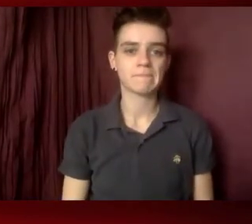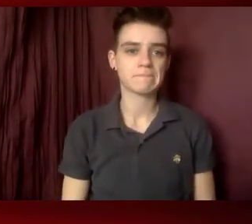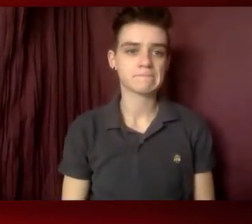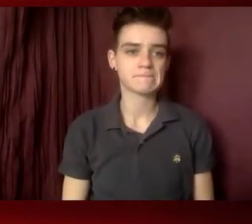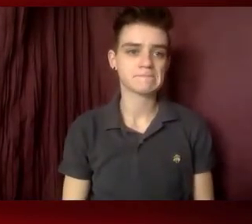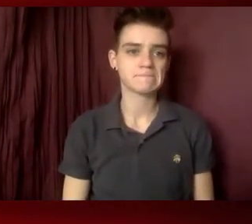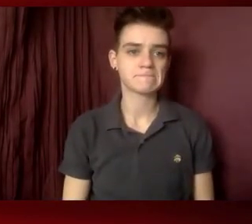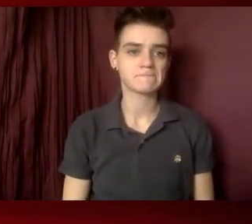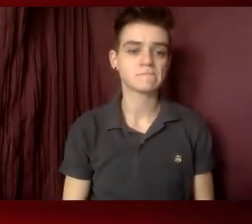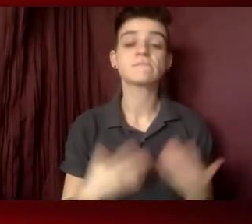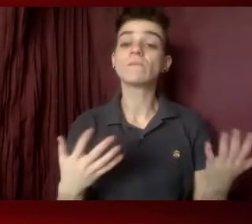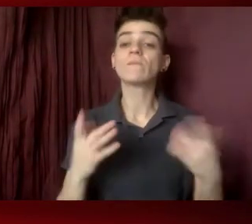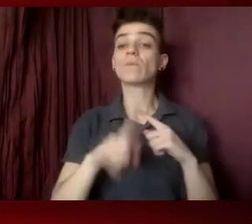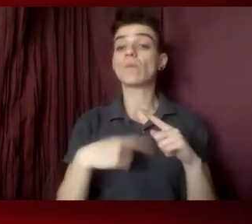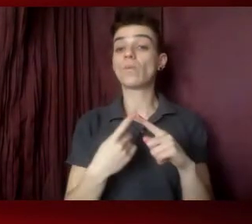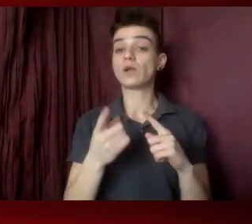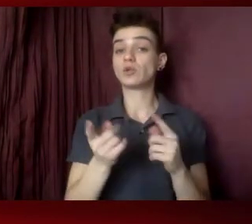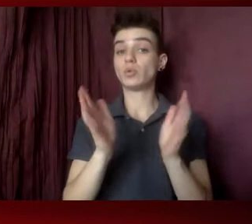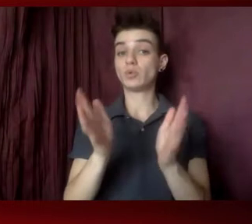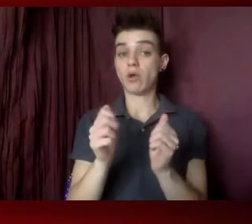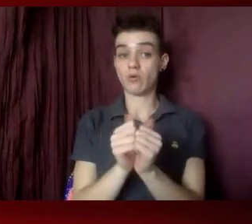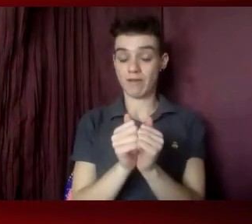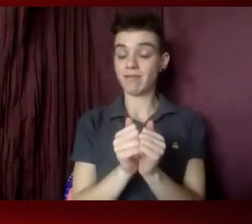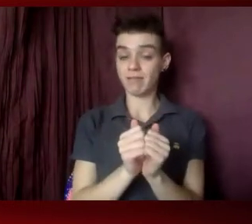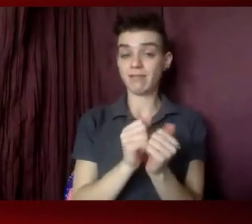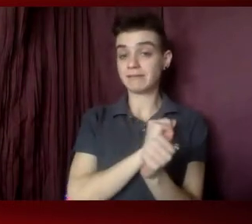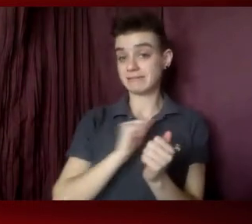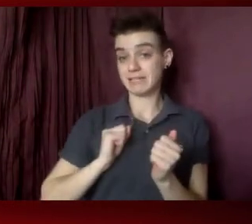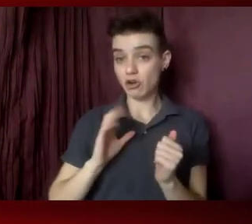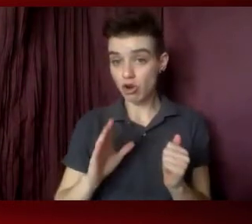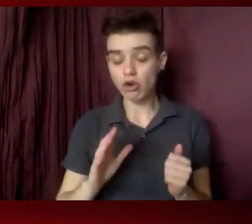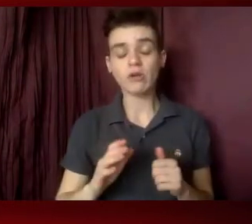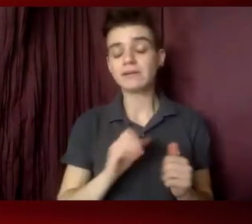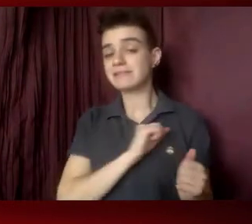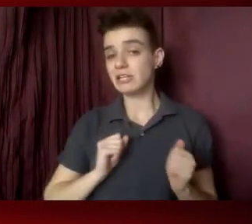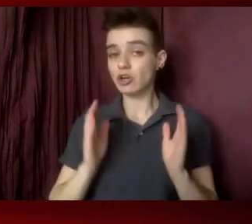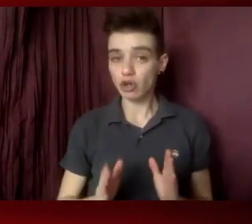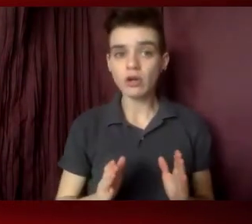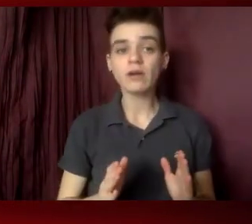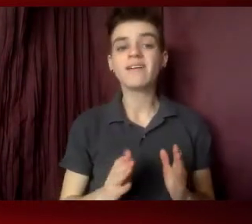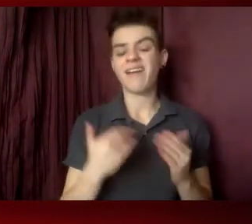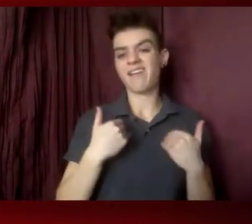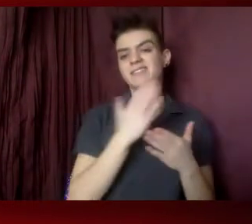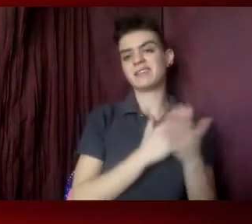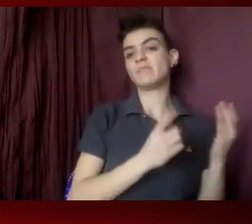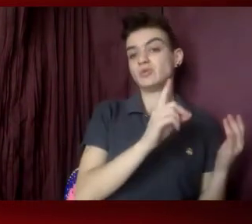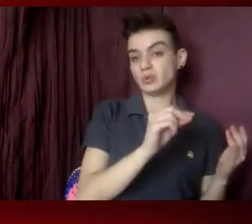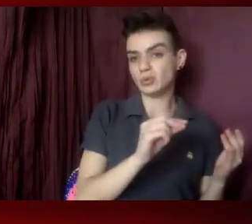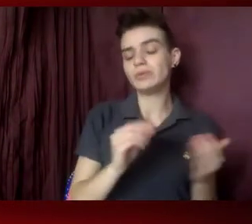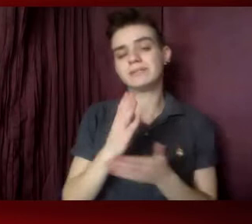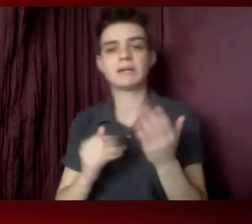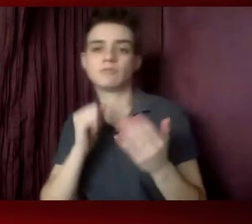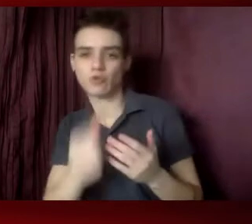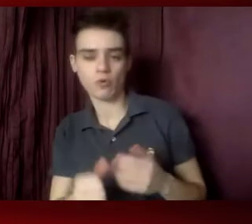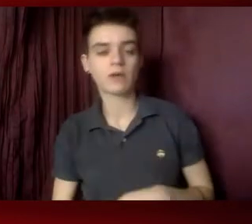us. When you're talking to the legislator, some quick kind of do's and don'ts. Do's always use their correct title. So